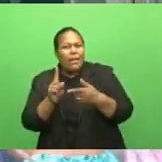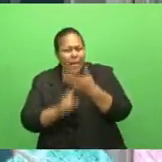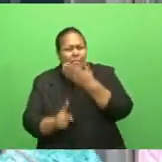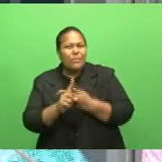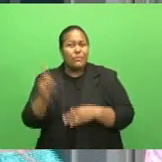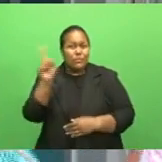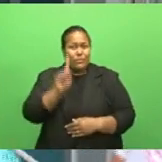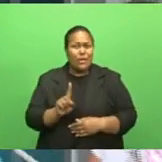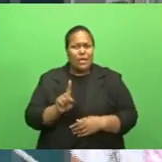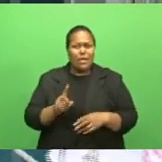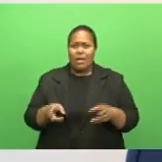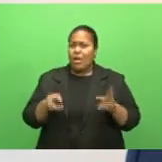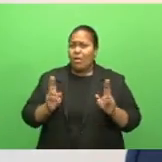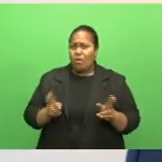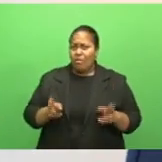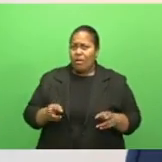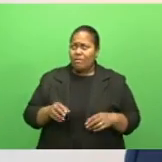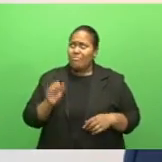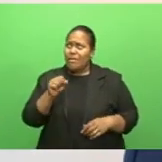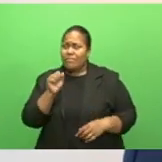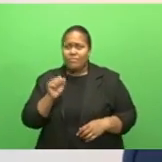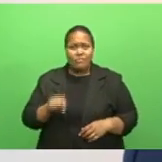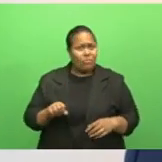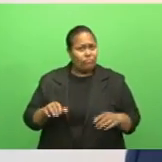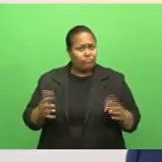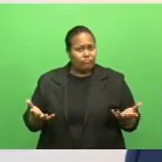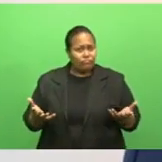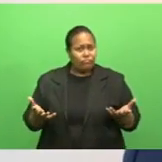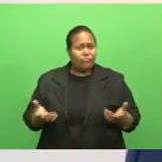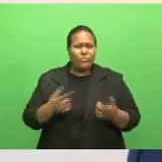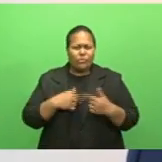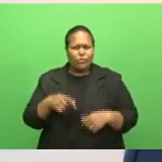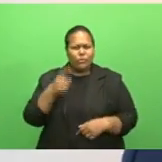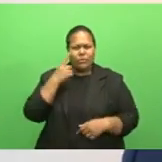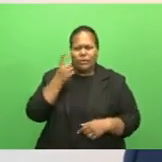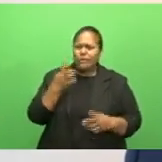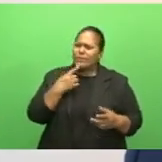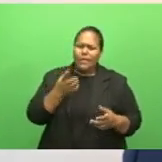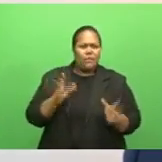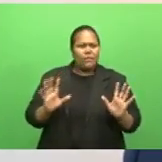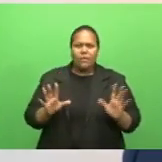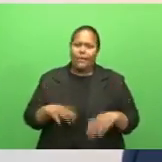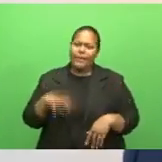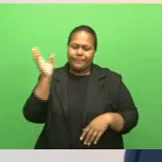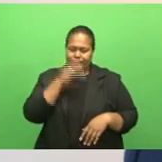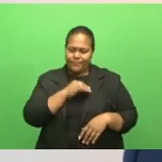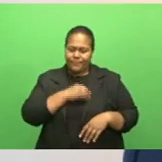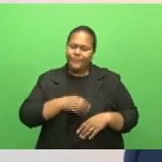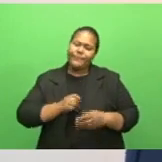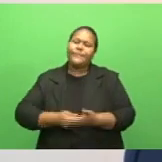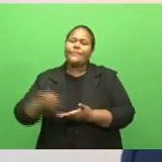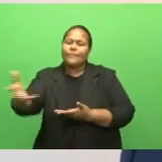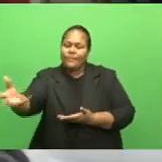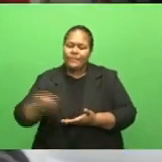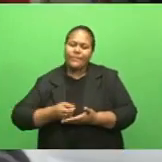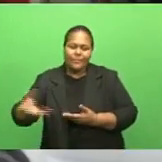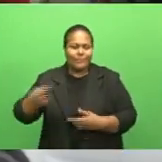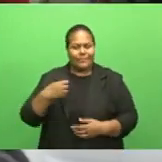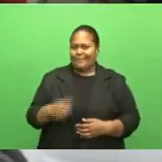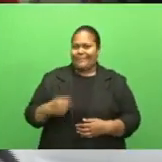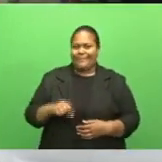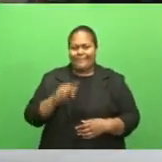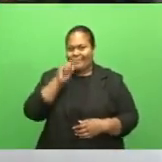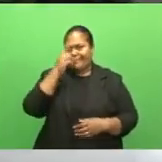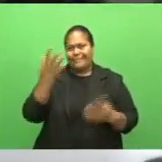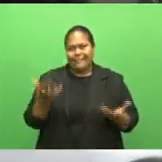No, no, they are not normal times. I'm not saying that yes, we close our eyes and whoever comes in will take the money and go. No, that's not how it's going to work. While